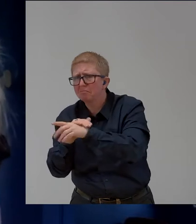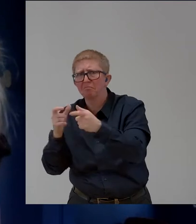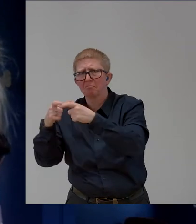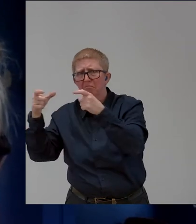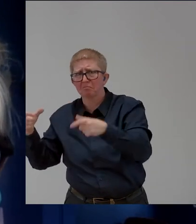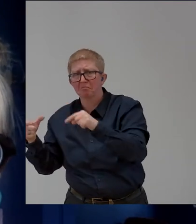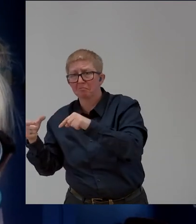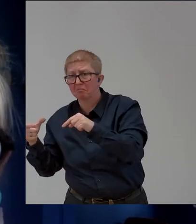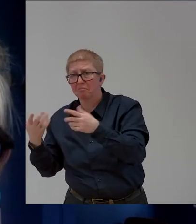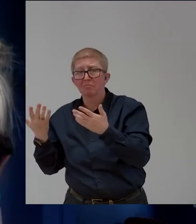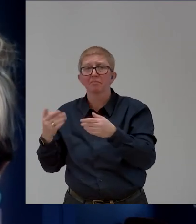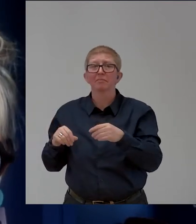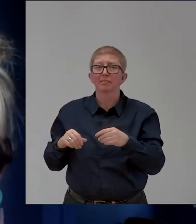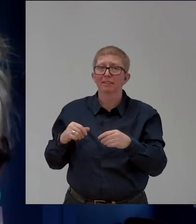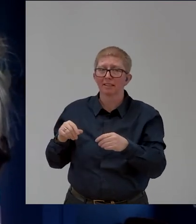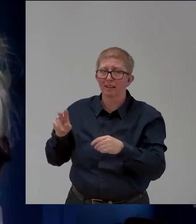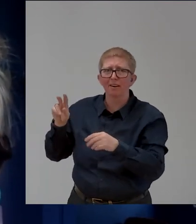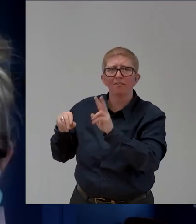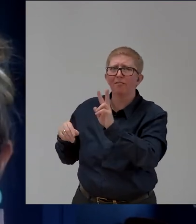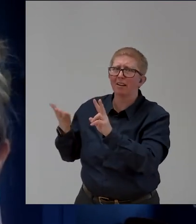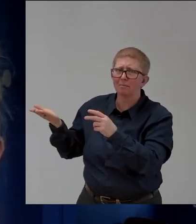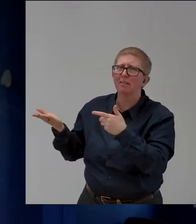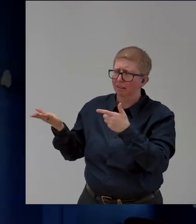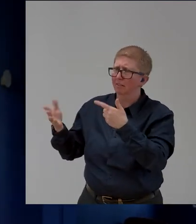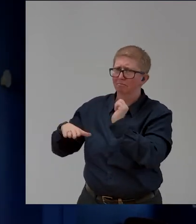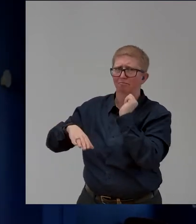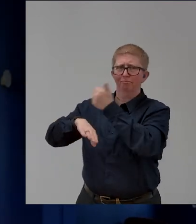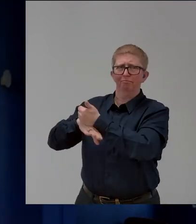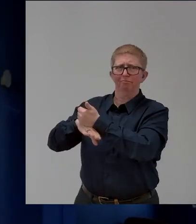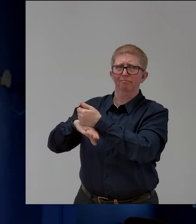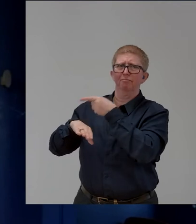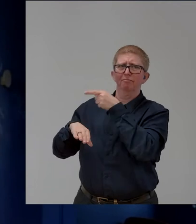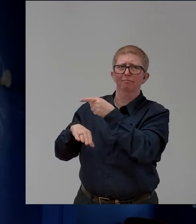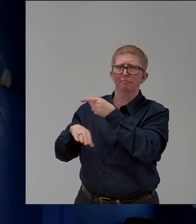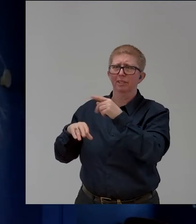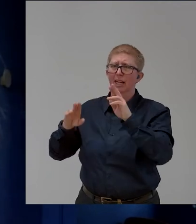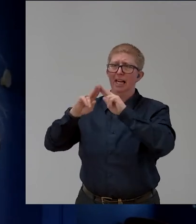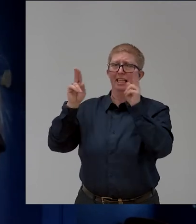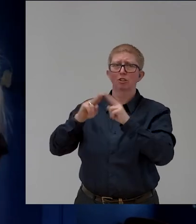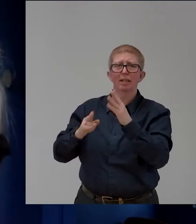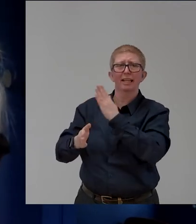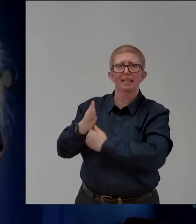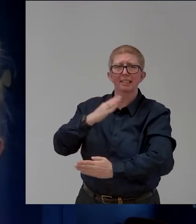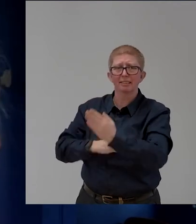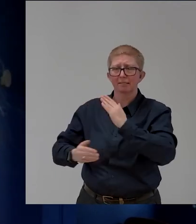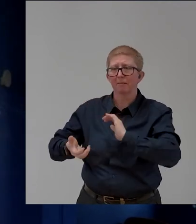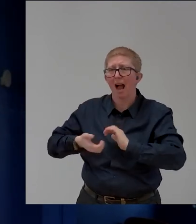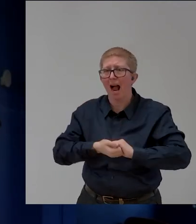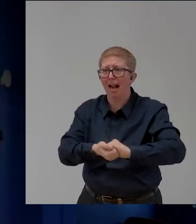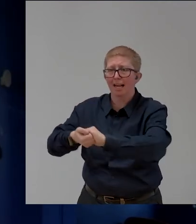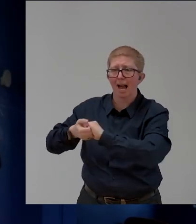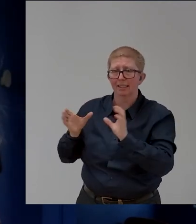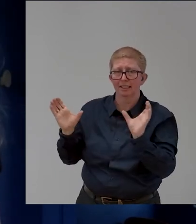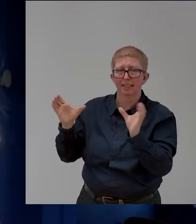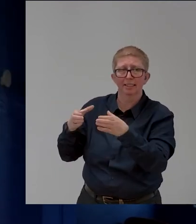are the Executive Director of the International Disability Alliance. You, like both Yeti and Stefan, have